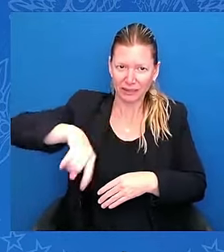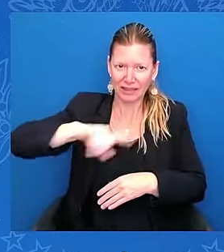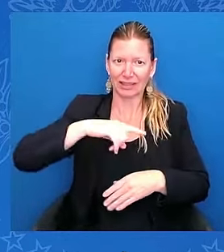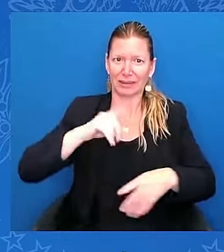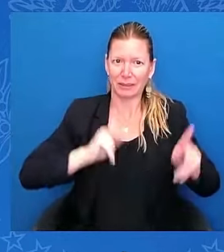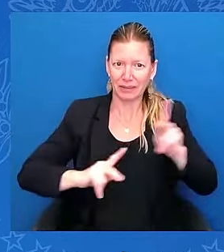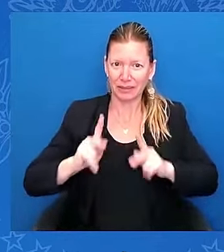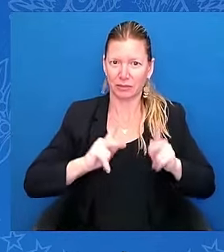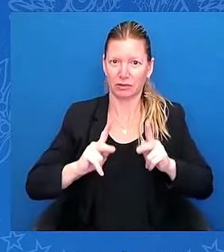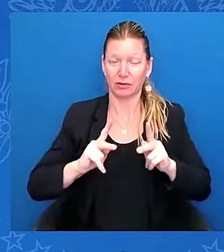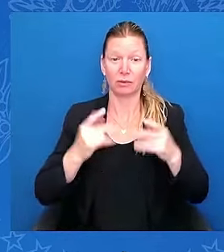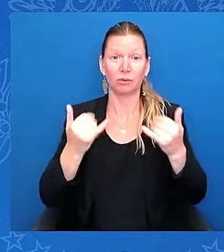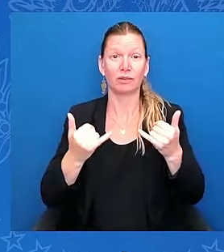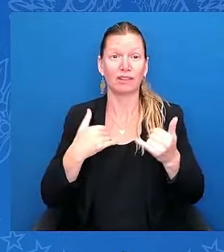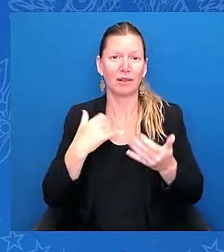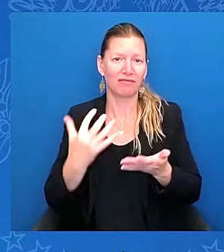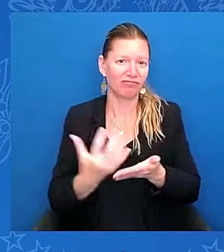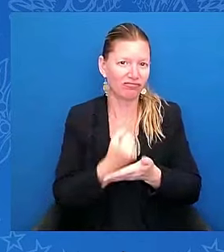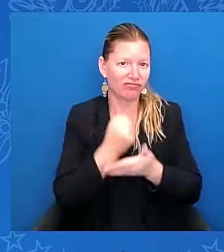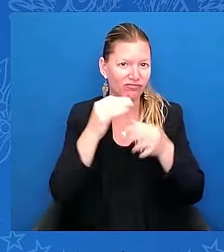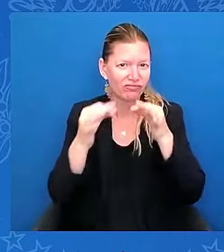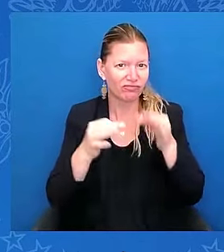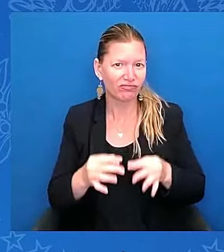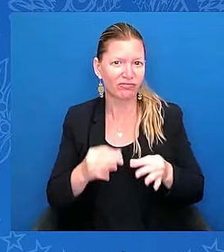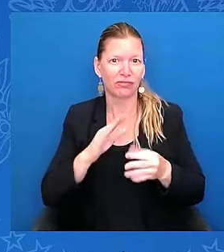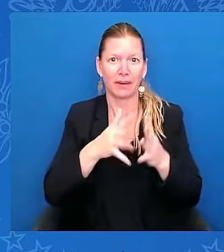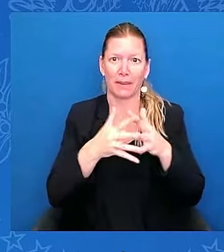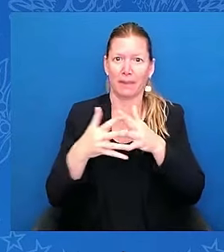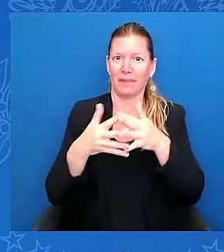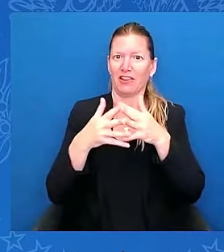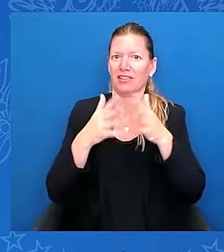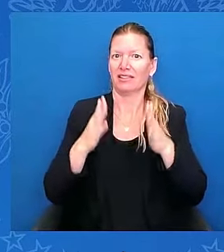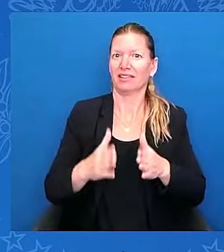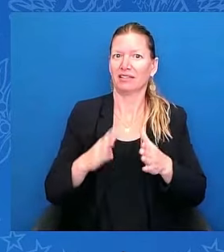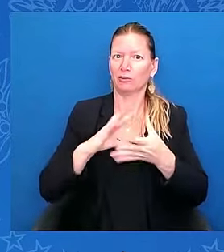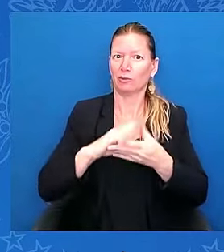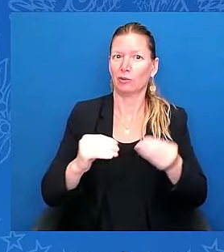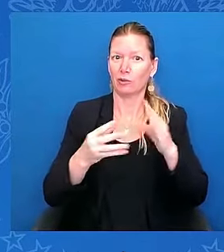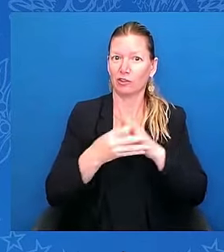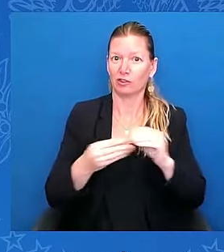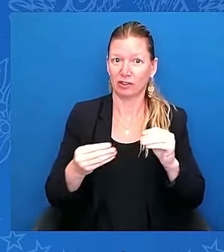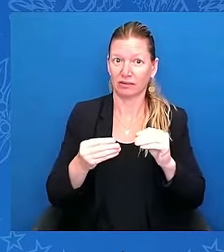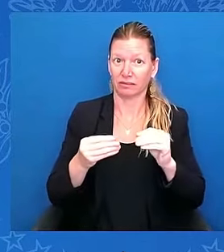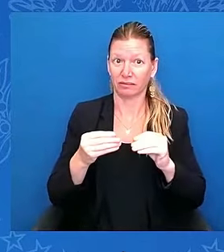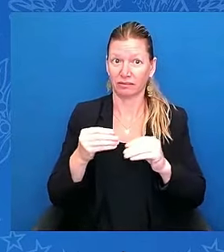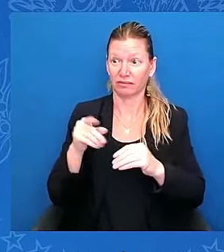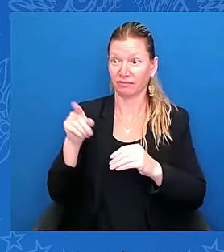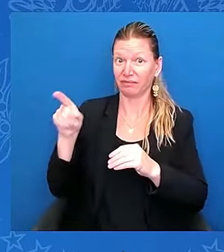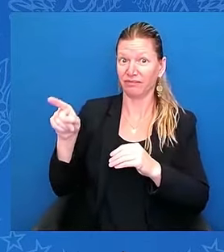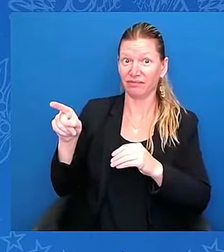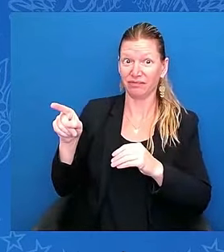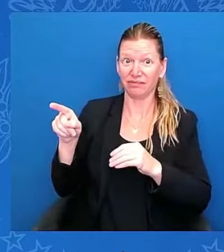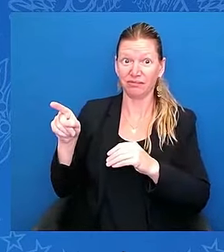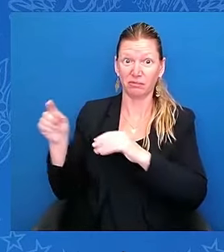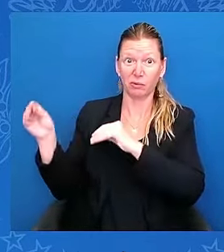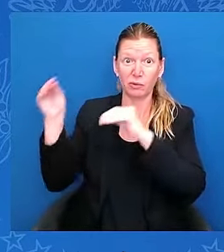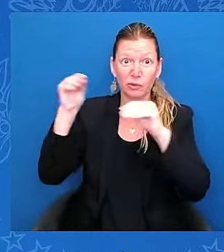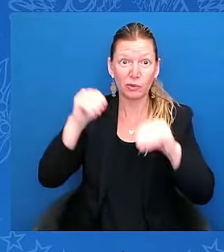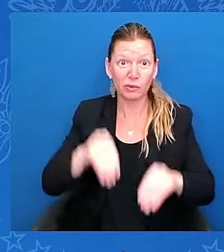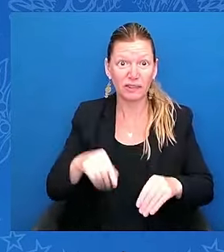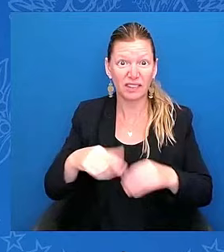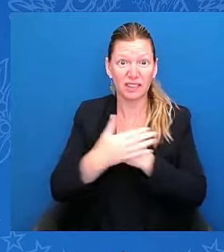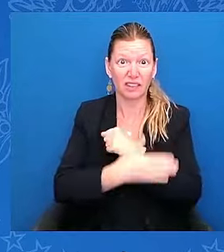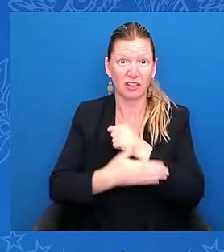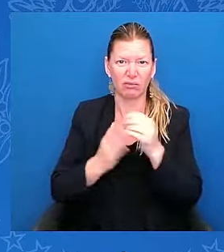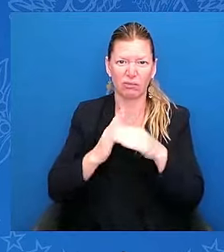this country over a decade ago to work, to study, to find a future. You made a plan